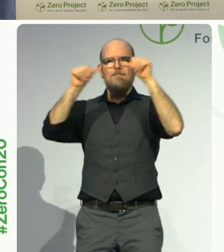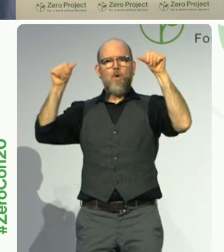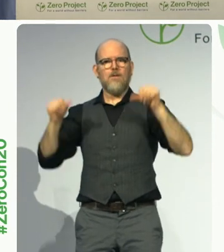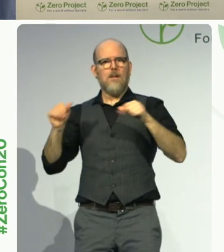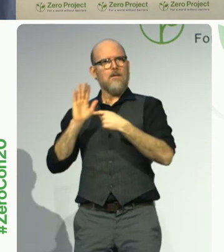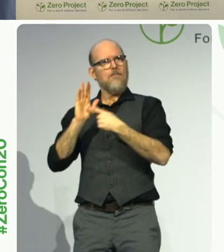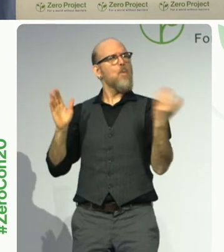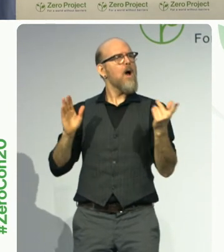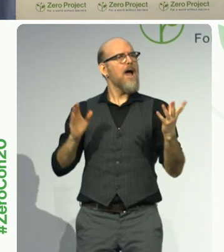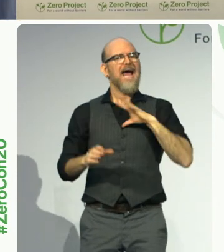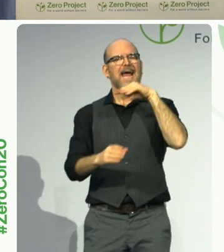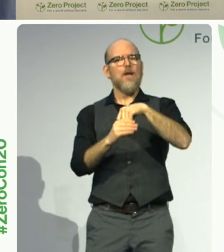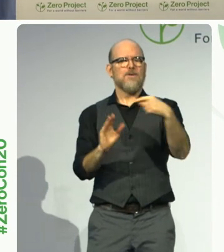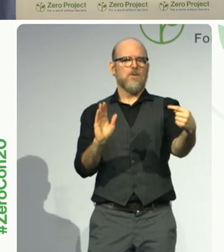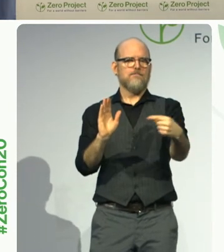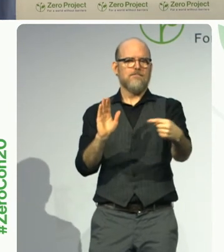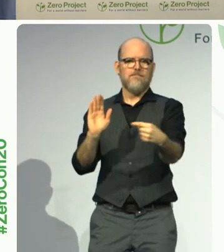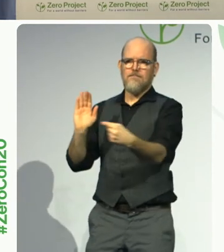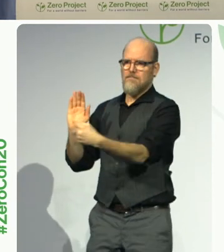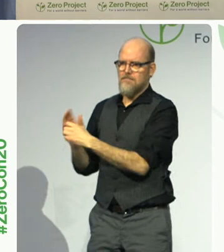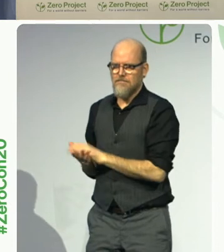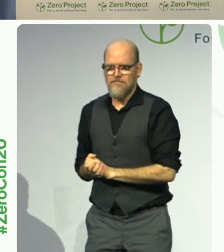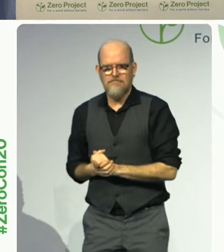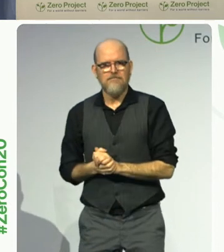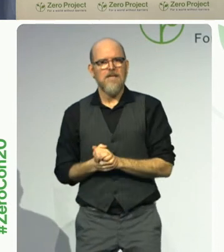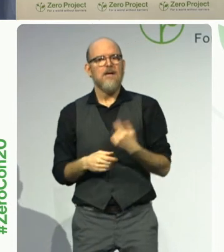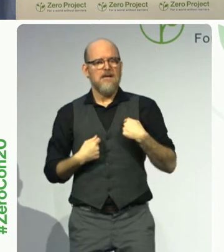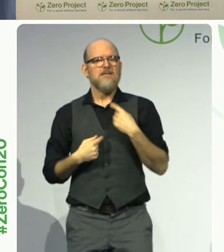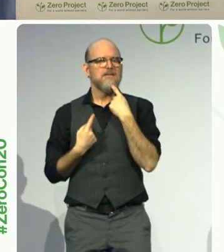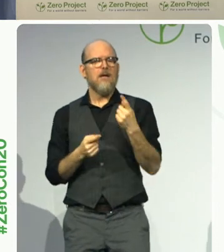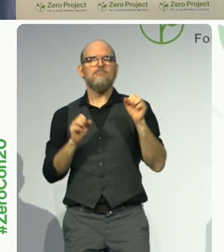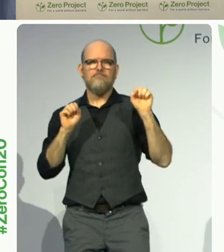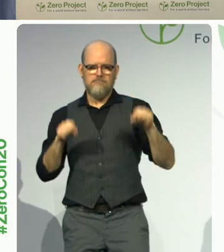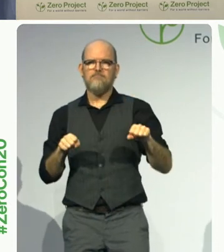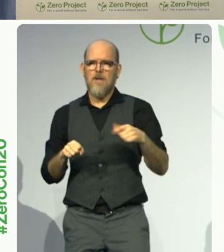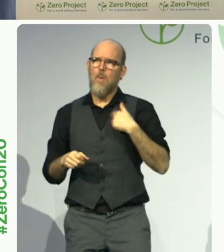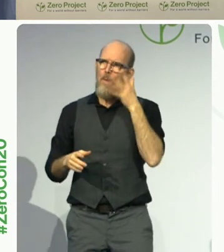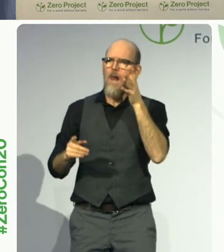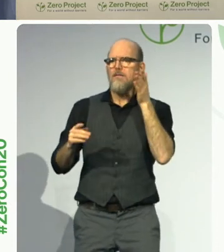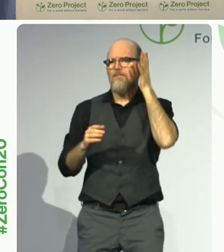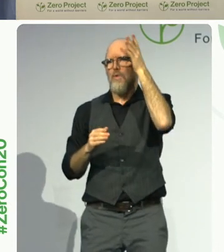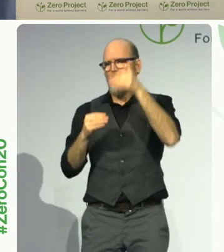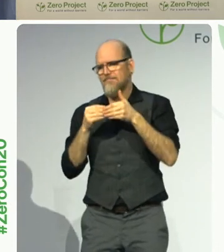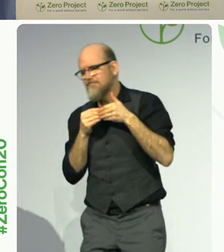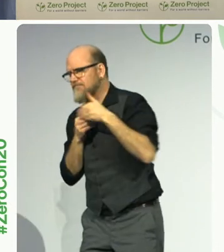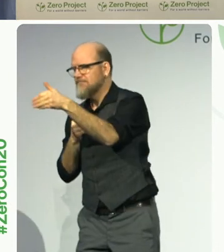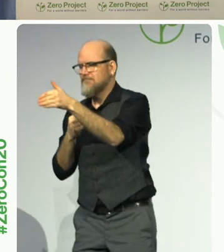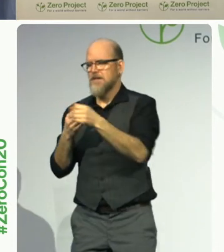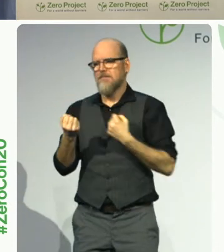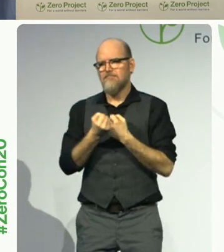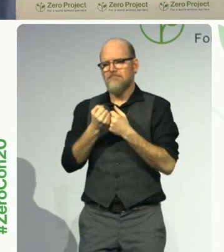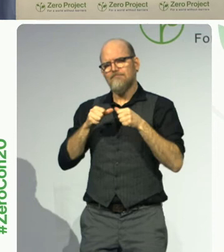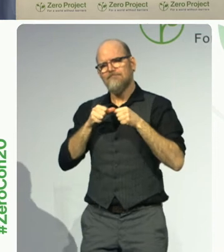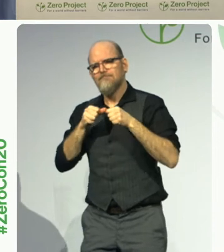you that we will help you and support you wherever we can so that Austria will be a role model